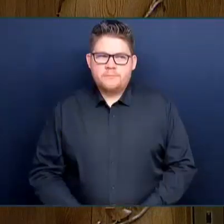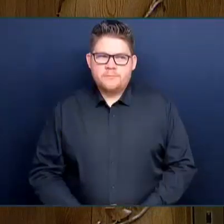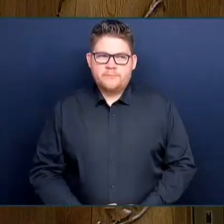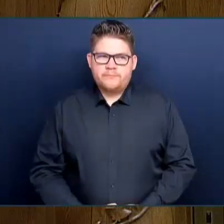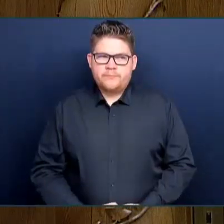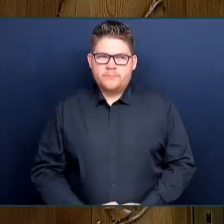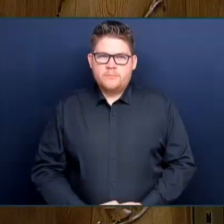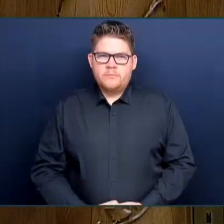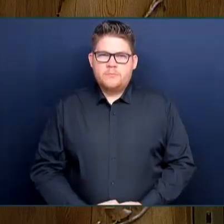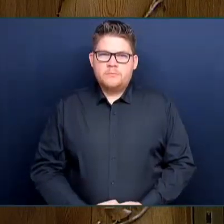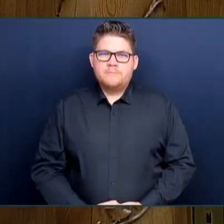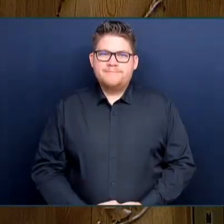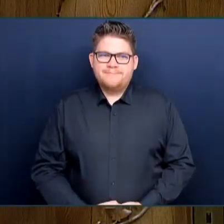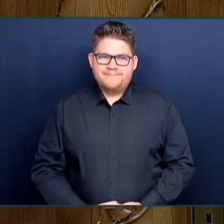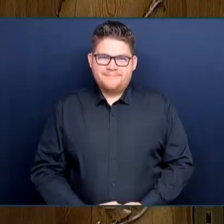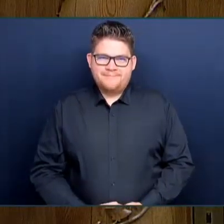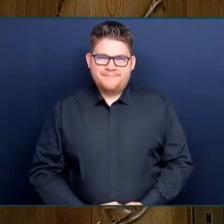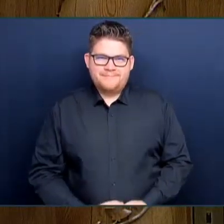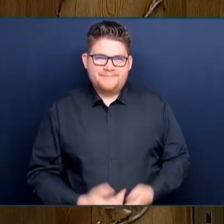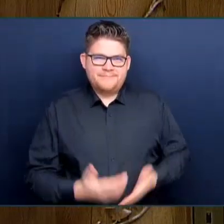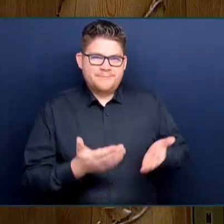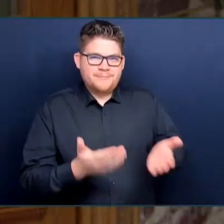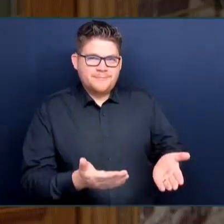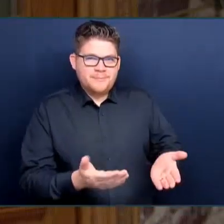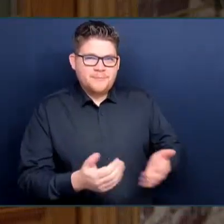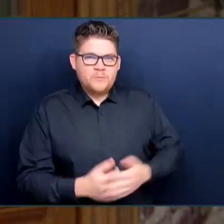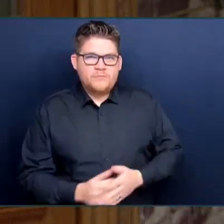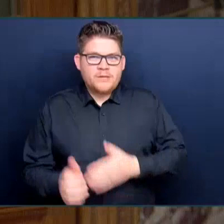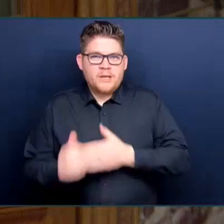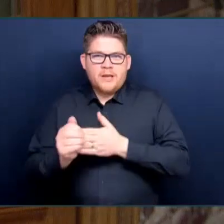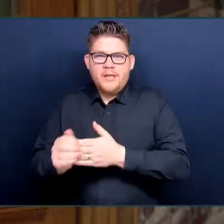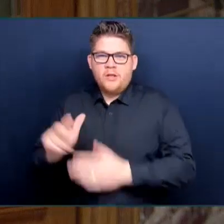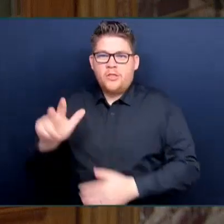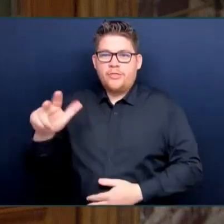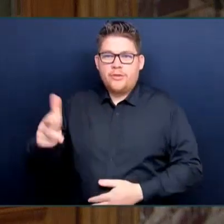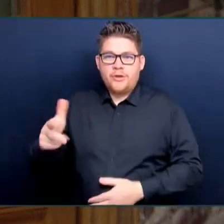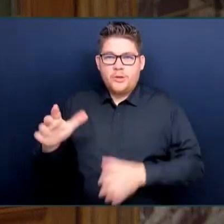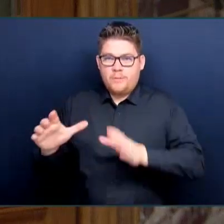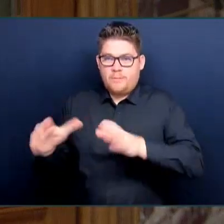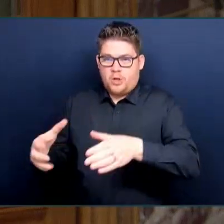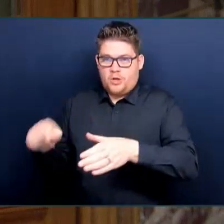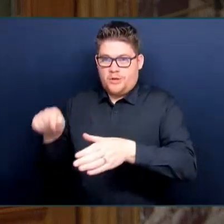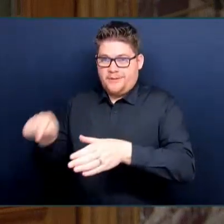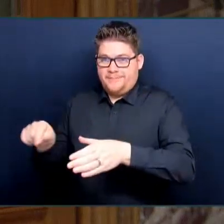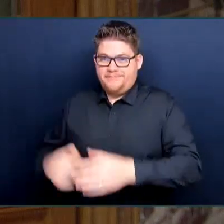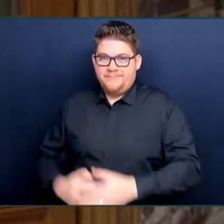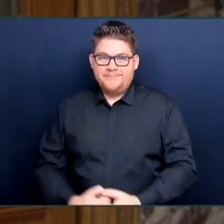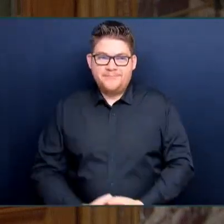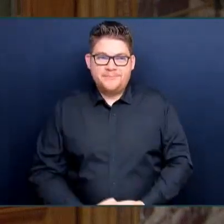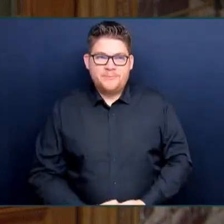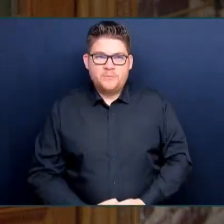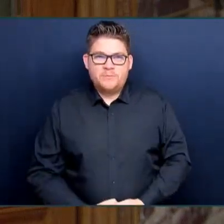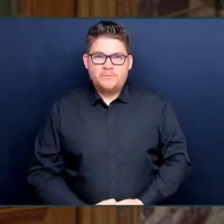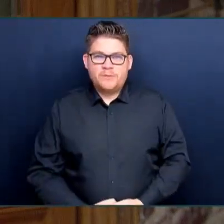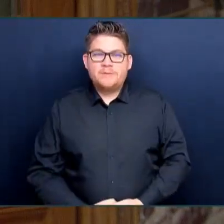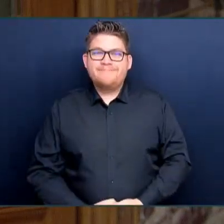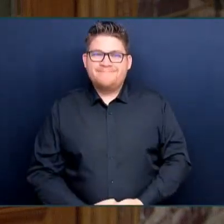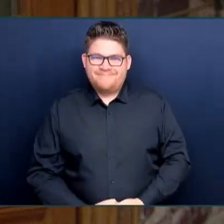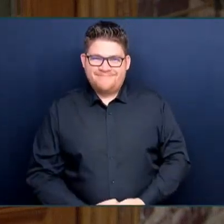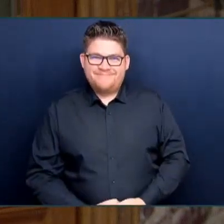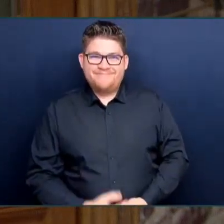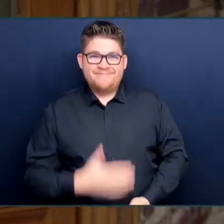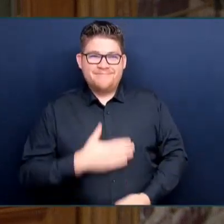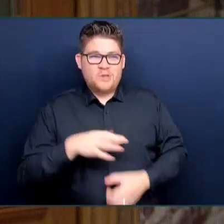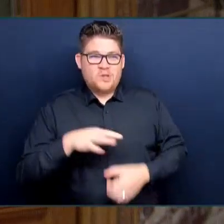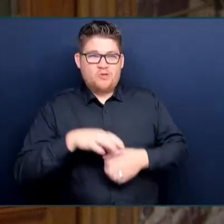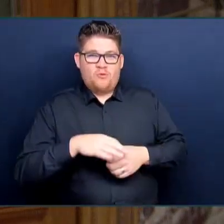Leader of the Third Party. Thank you, Honourable Speaker. In my constituency, over 1,000 children are provided nutritious food by the generous